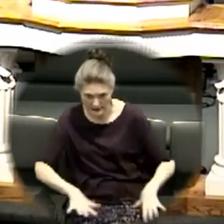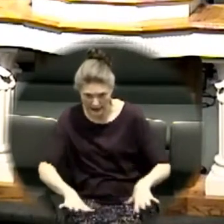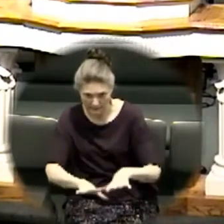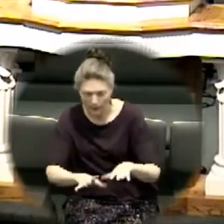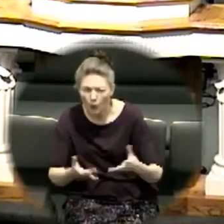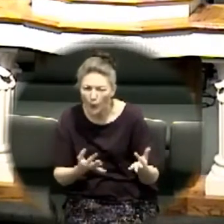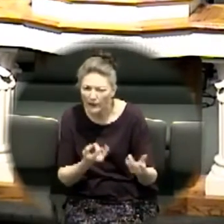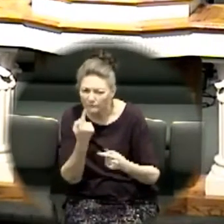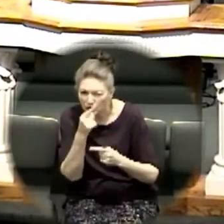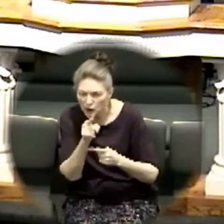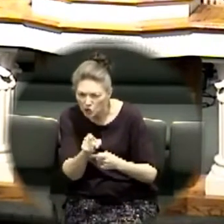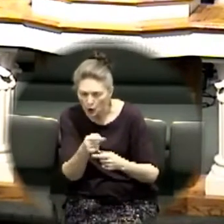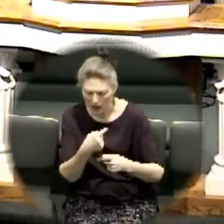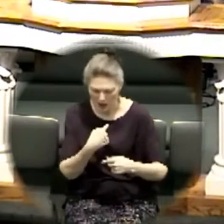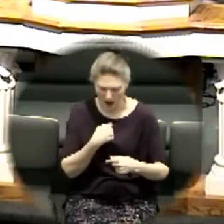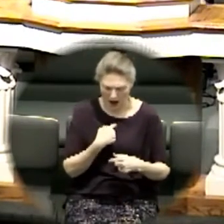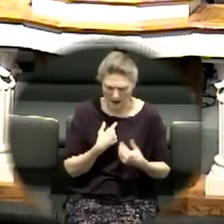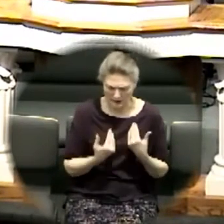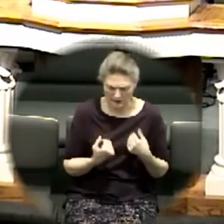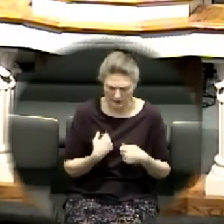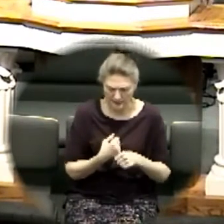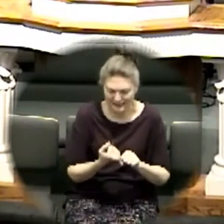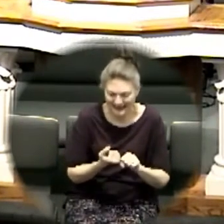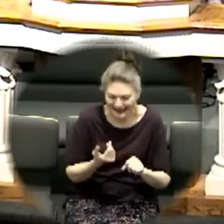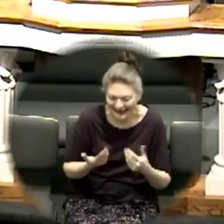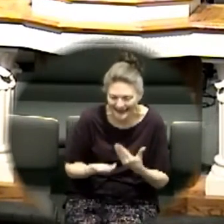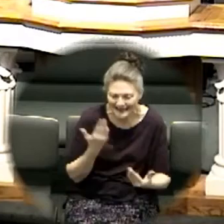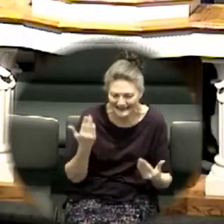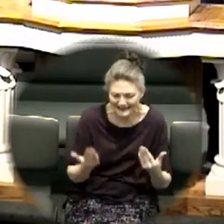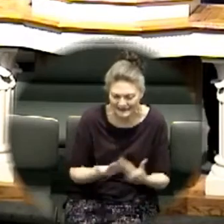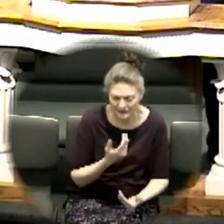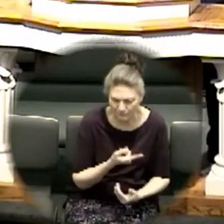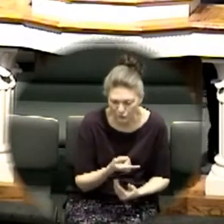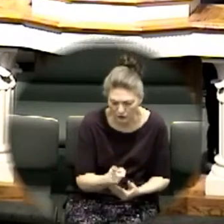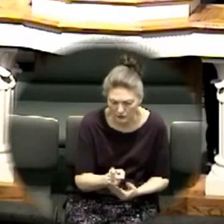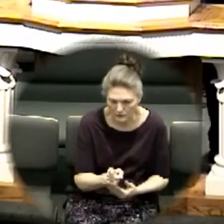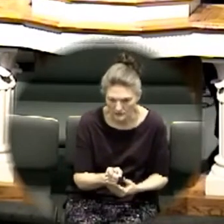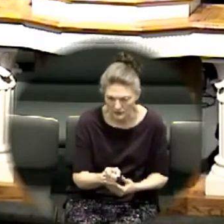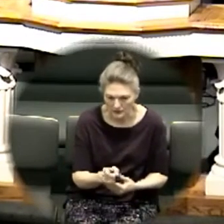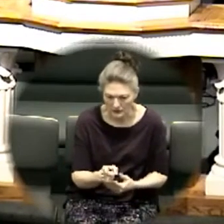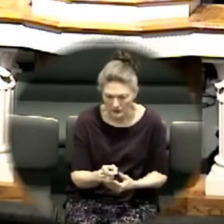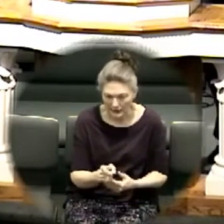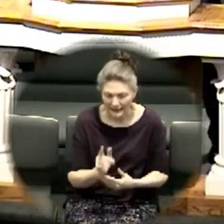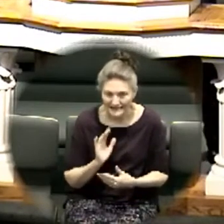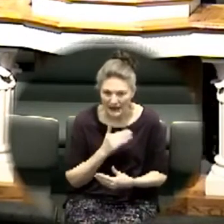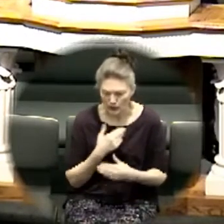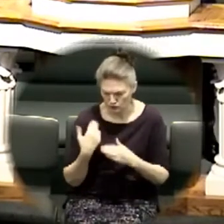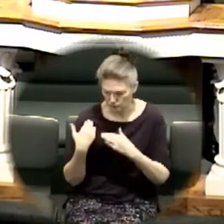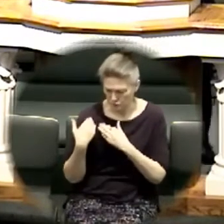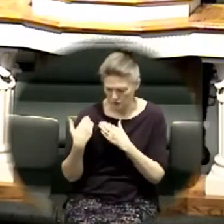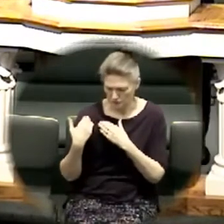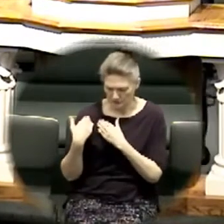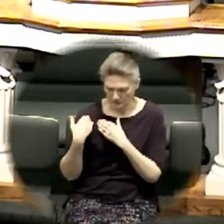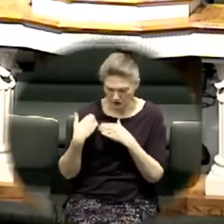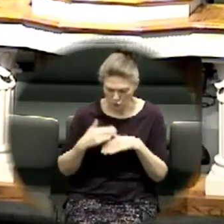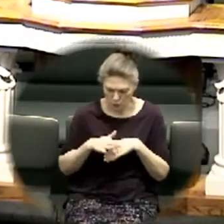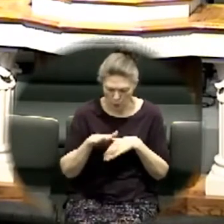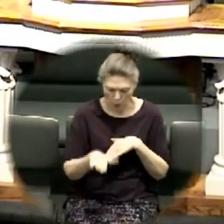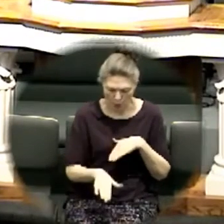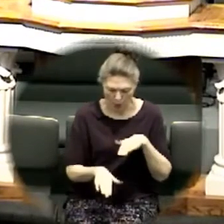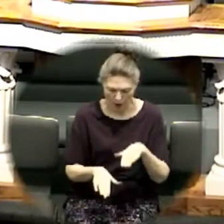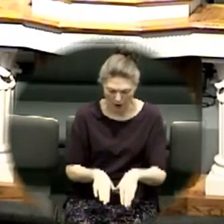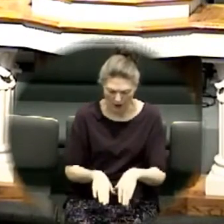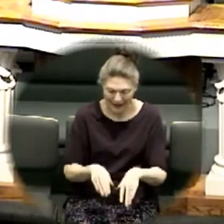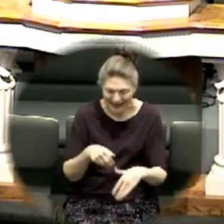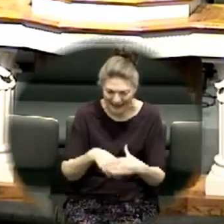for you and i to make it easier for them it's up to us to step into the river and make it stop so